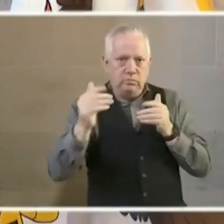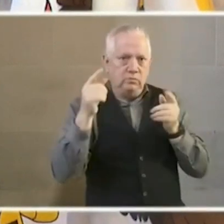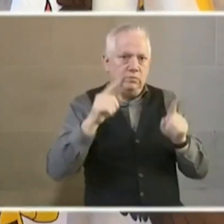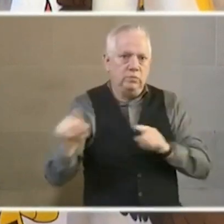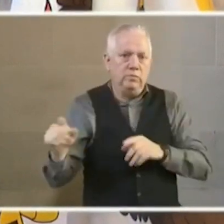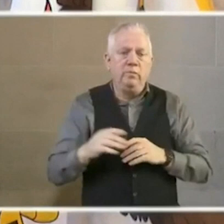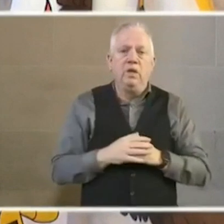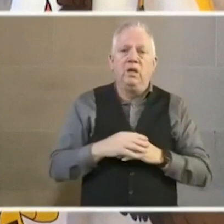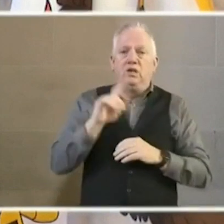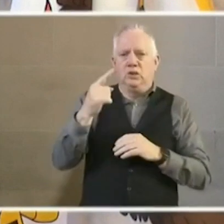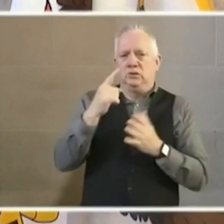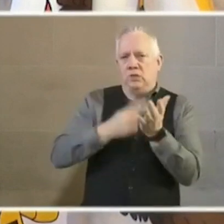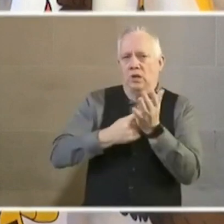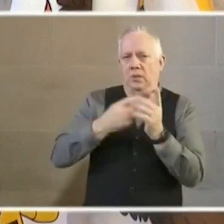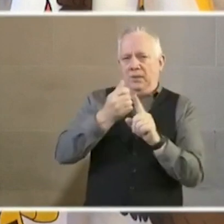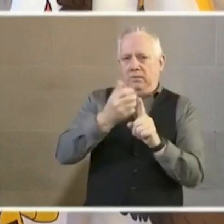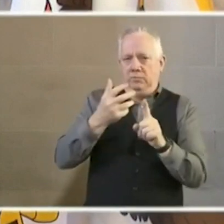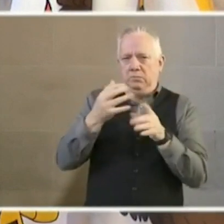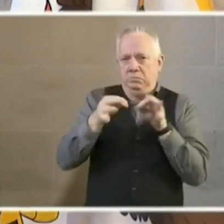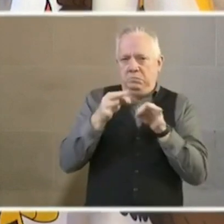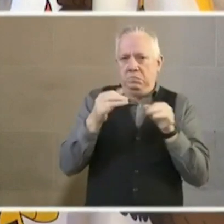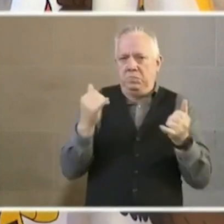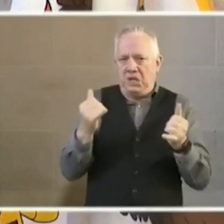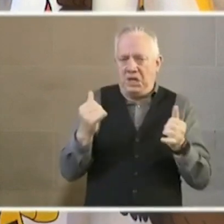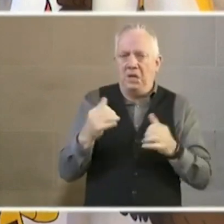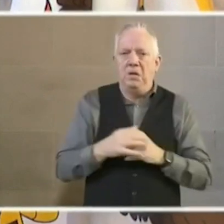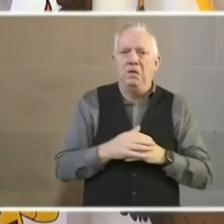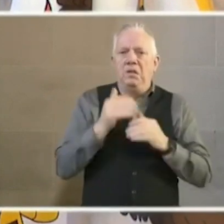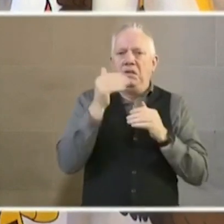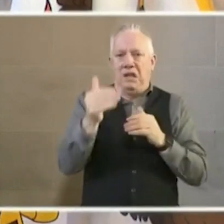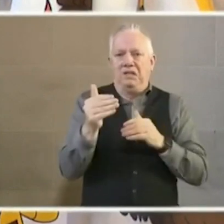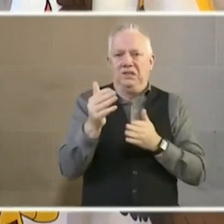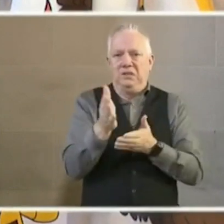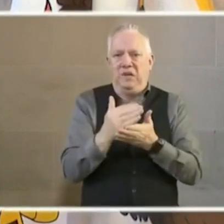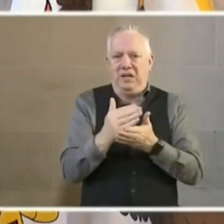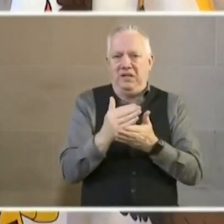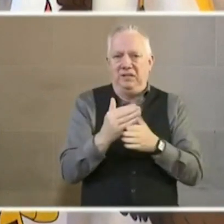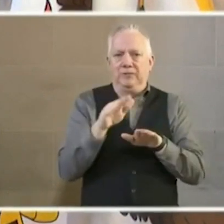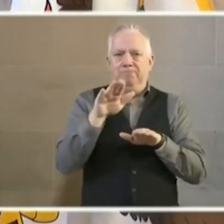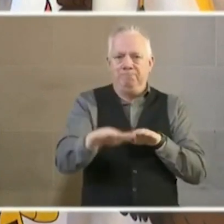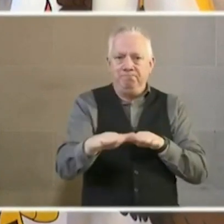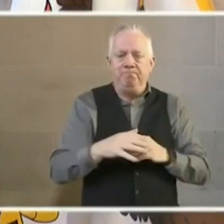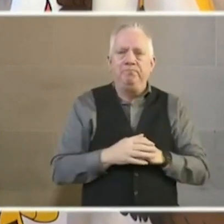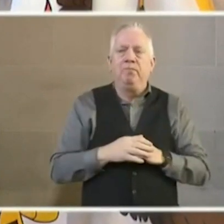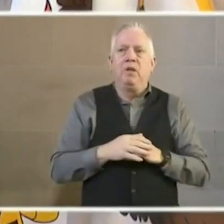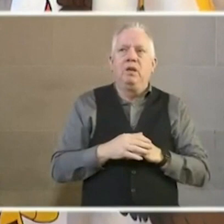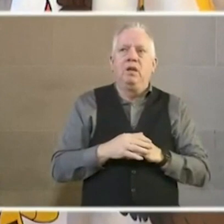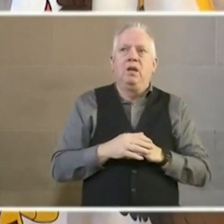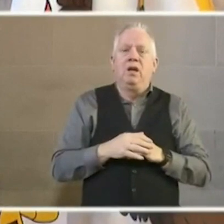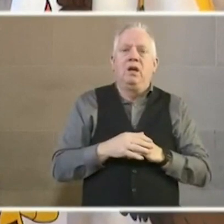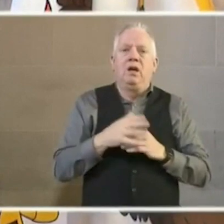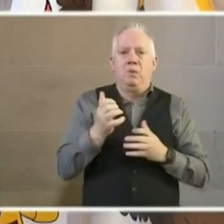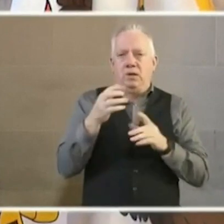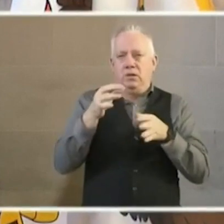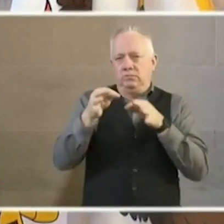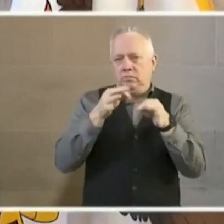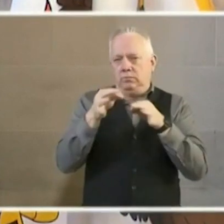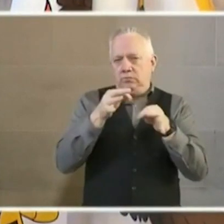know is to come. So just to talk a little bit about the next phase, and so I just want to